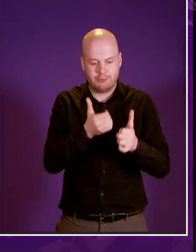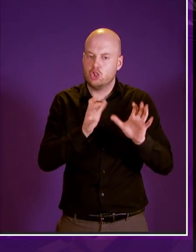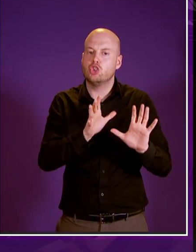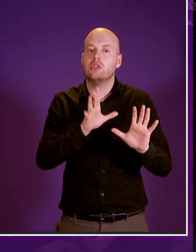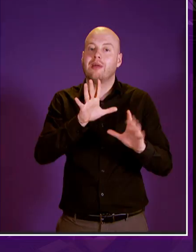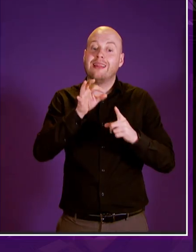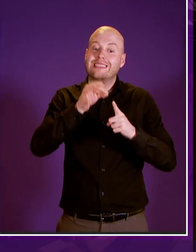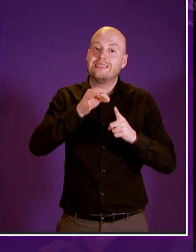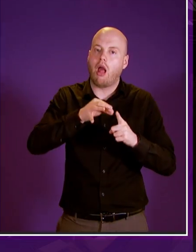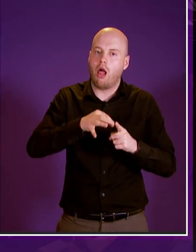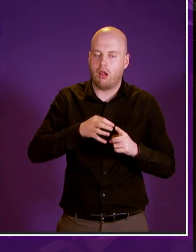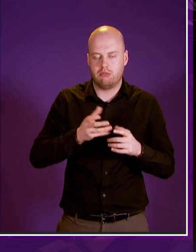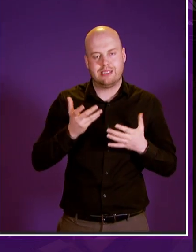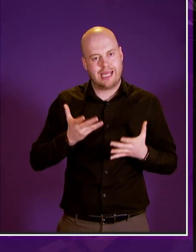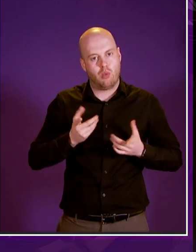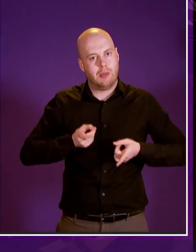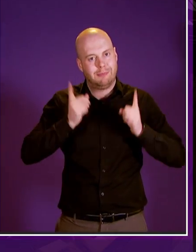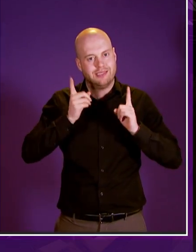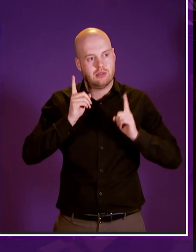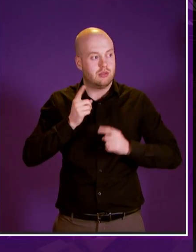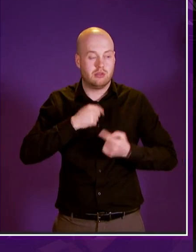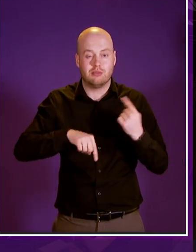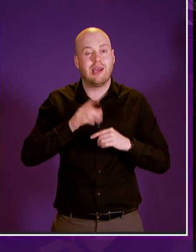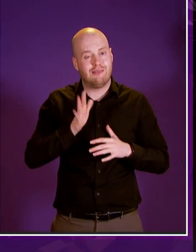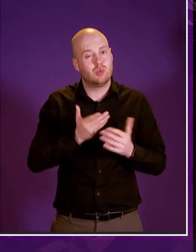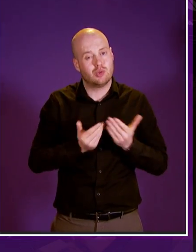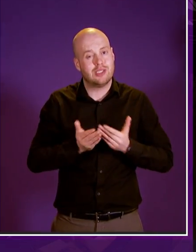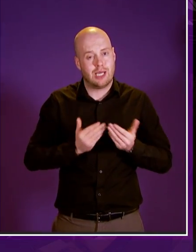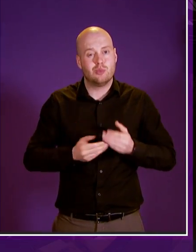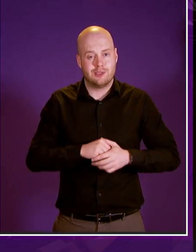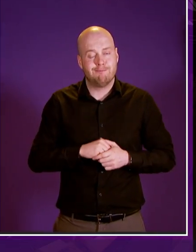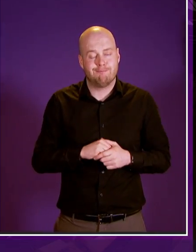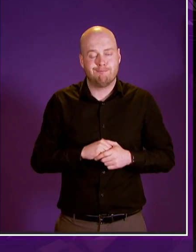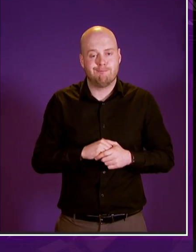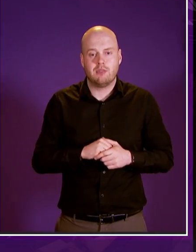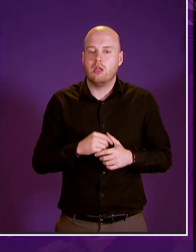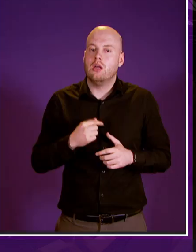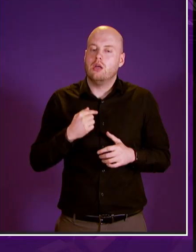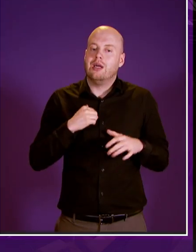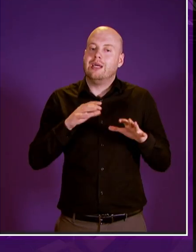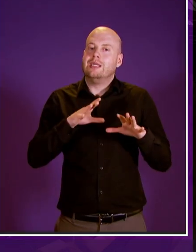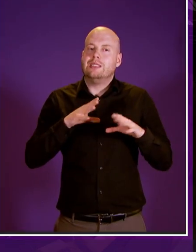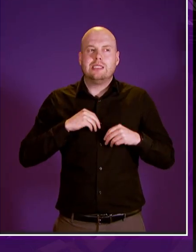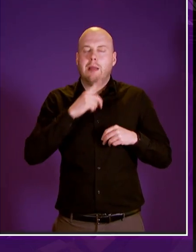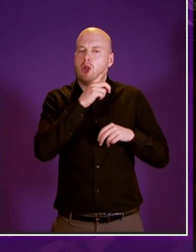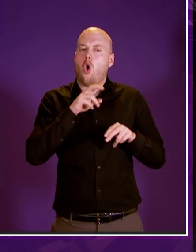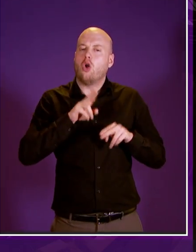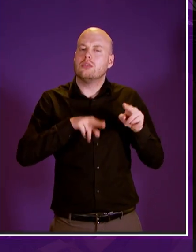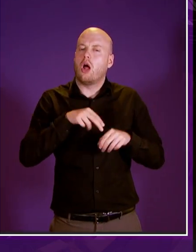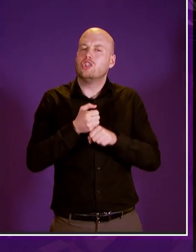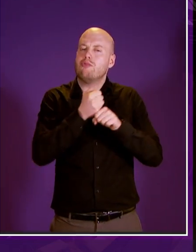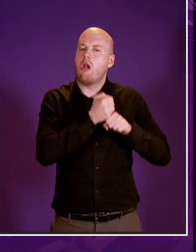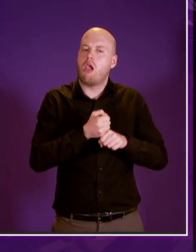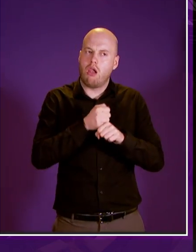detail will now be with the ministers to sort out and i also take note of the auditor general's recent report on the